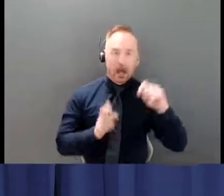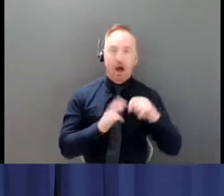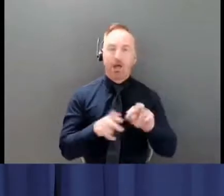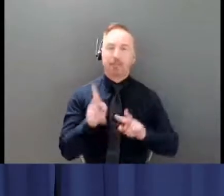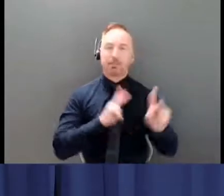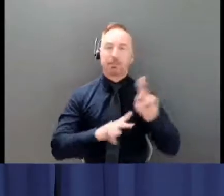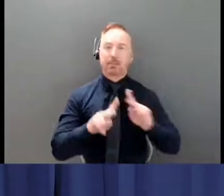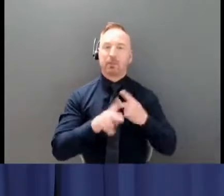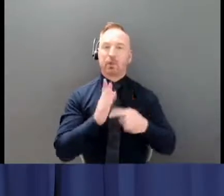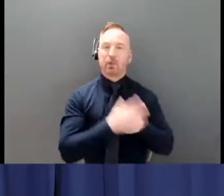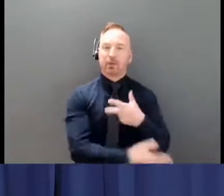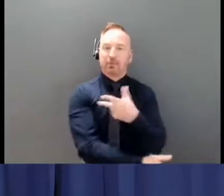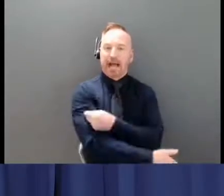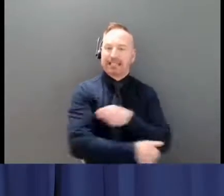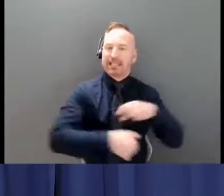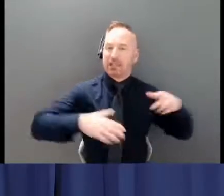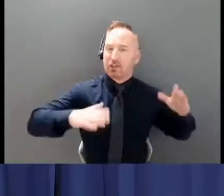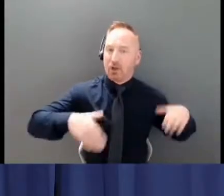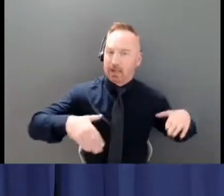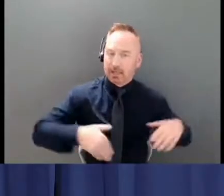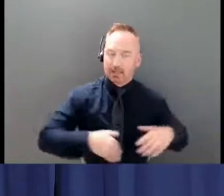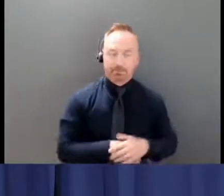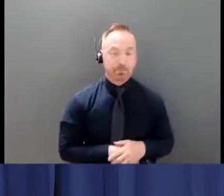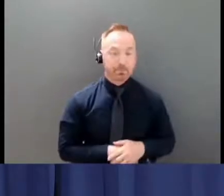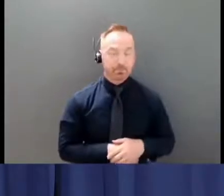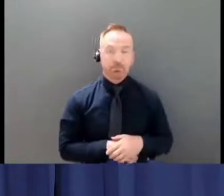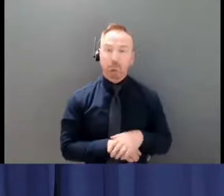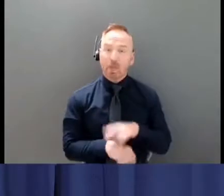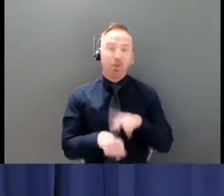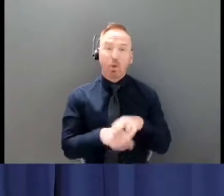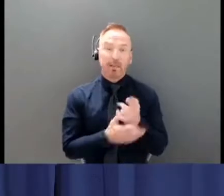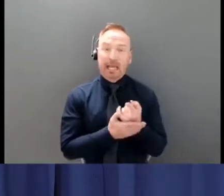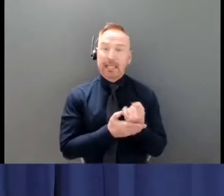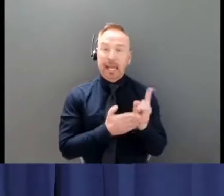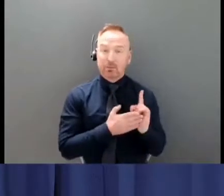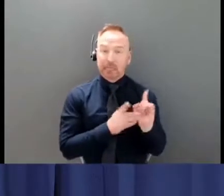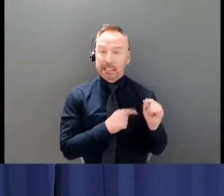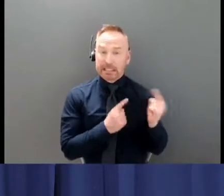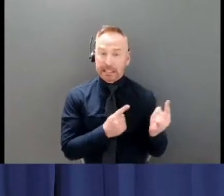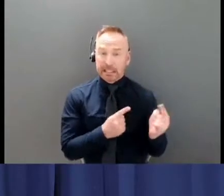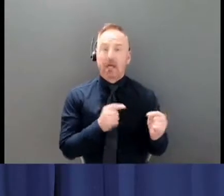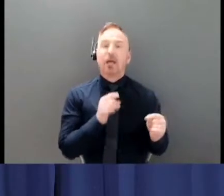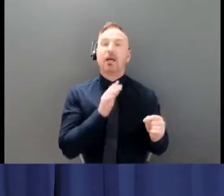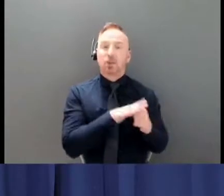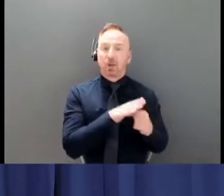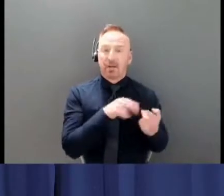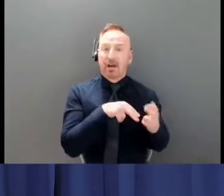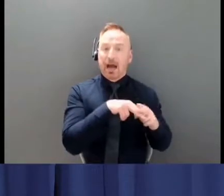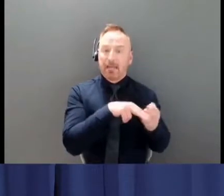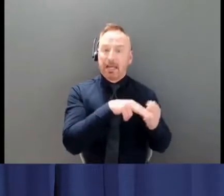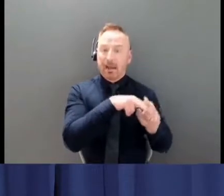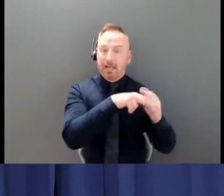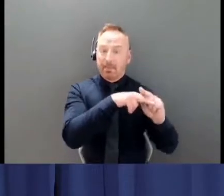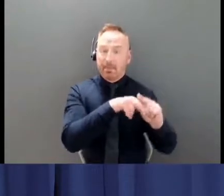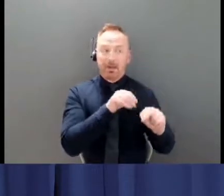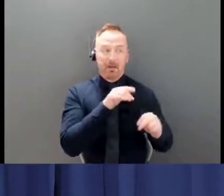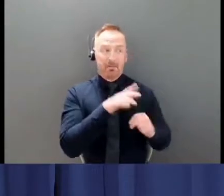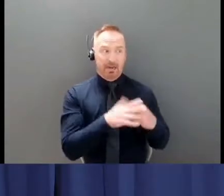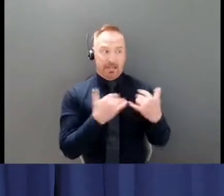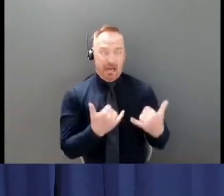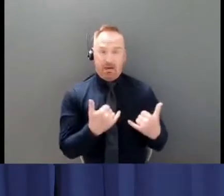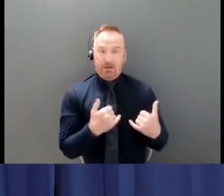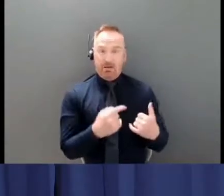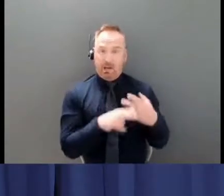Of course, our cases have continued to rise in the past week and we can no longer declare this as one outbreak. The